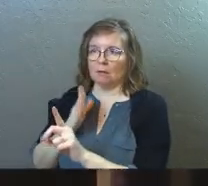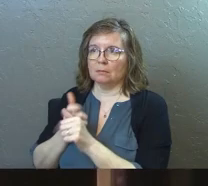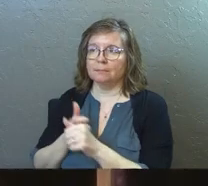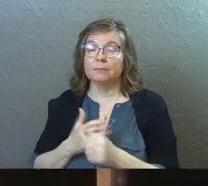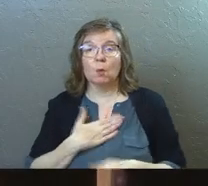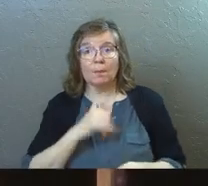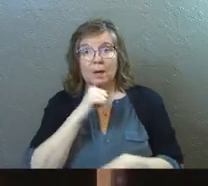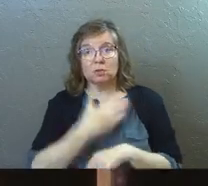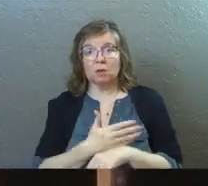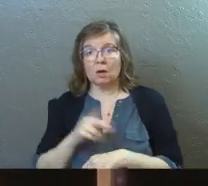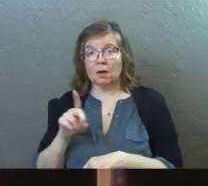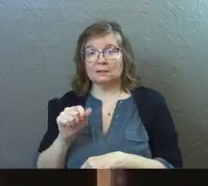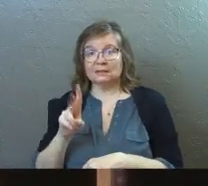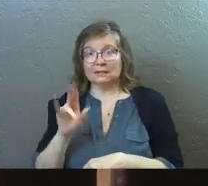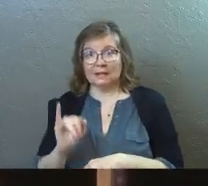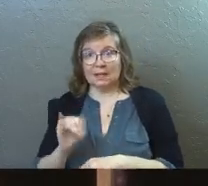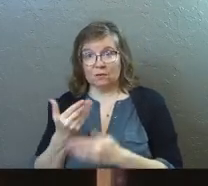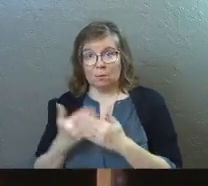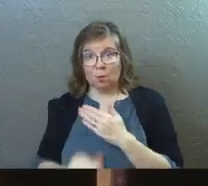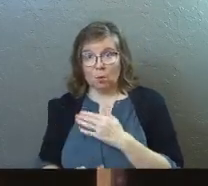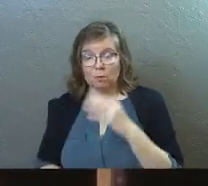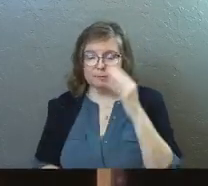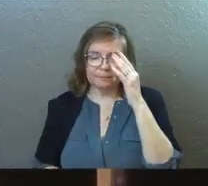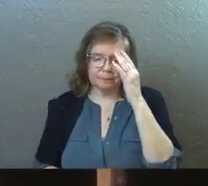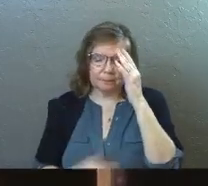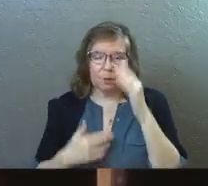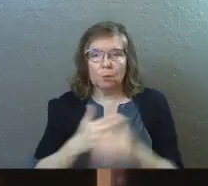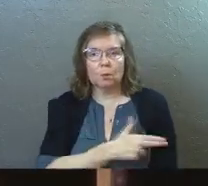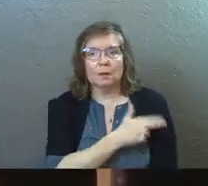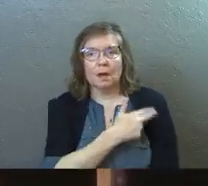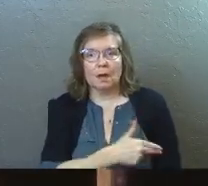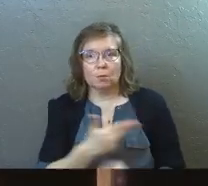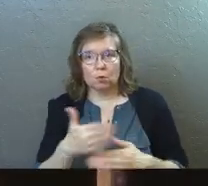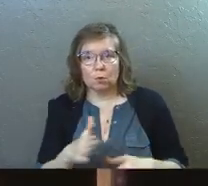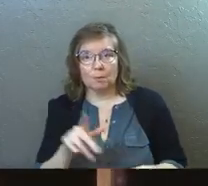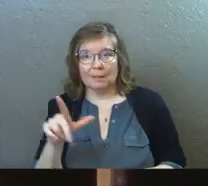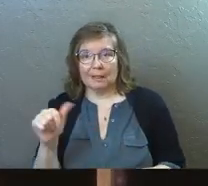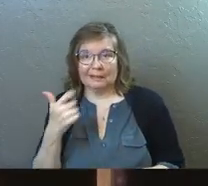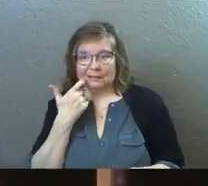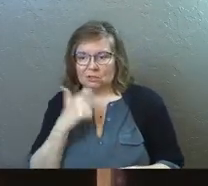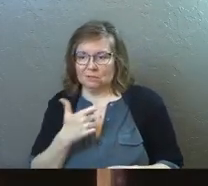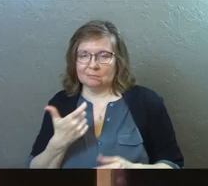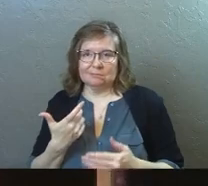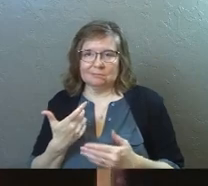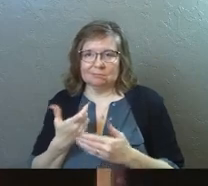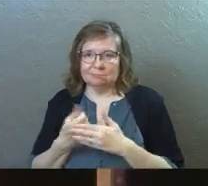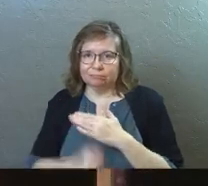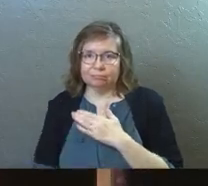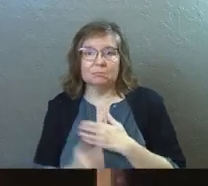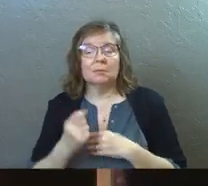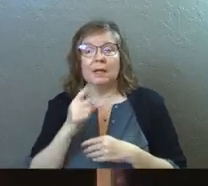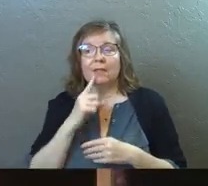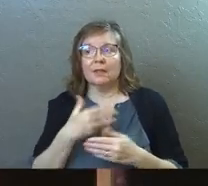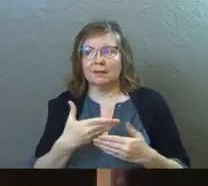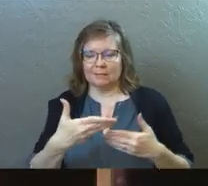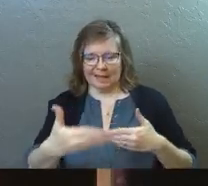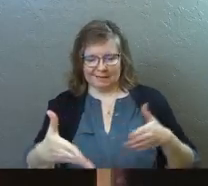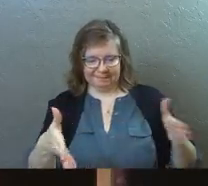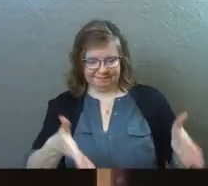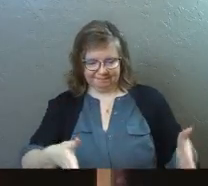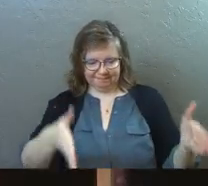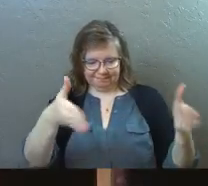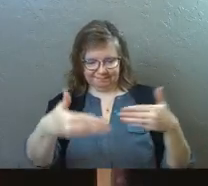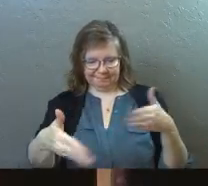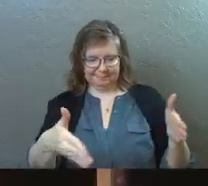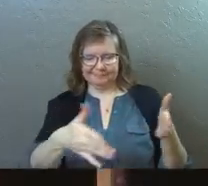When my daughter, Davy, was born, I've told this story before. When my daughter, Davy, was born, we were in the hospital room, and Linda had just had her, and they've got her in that little little,